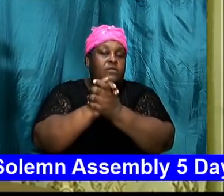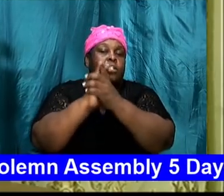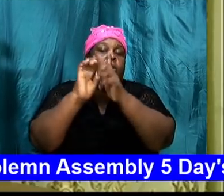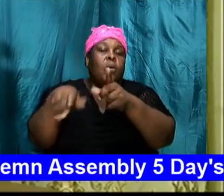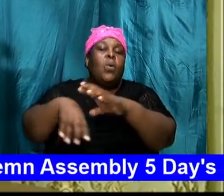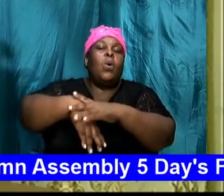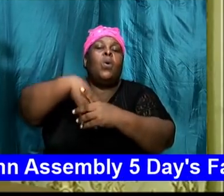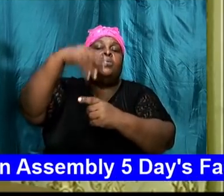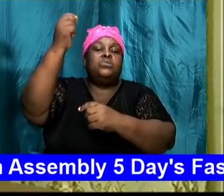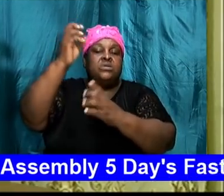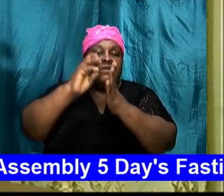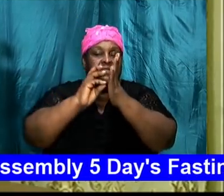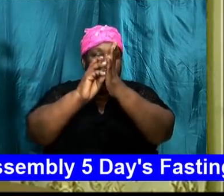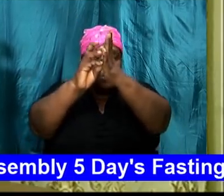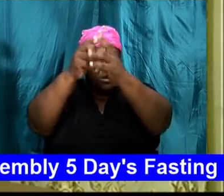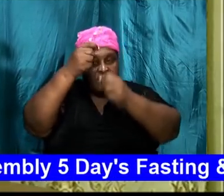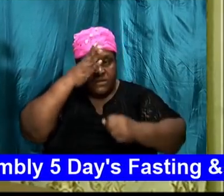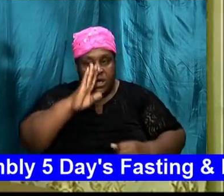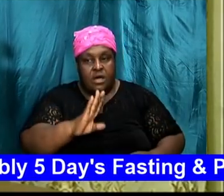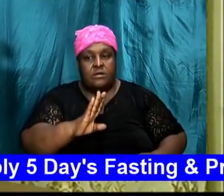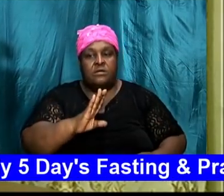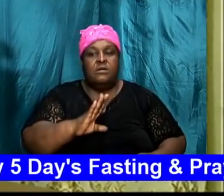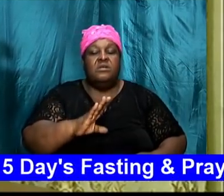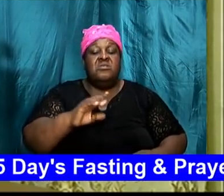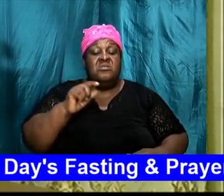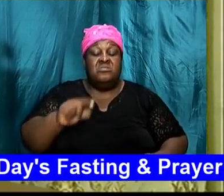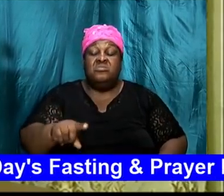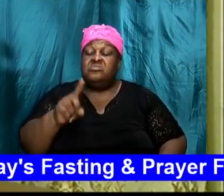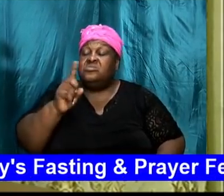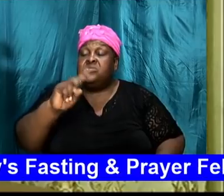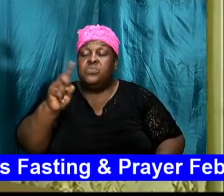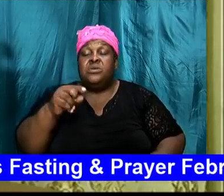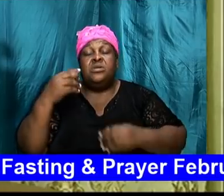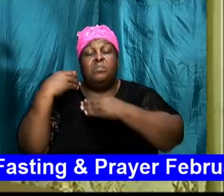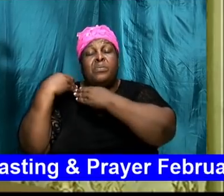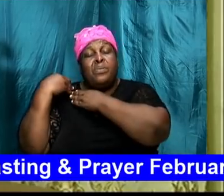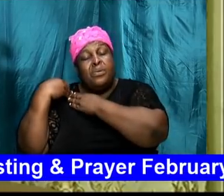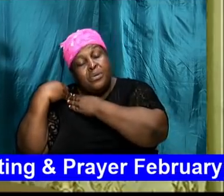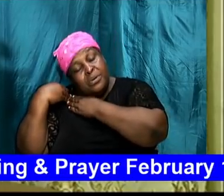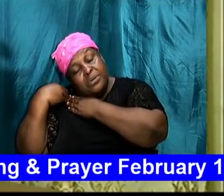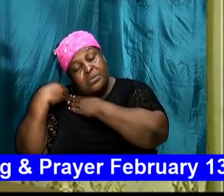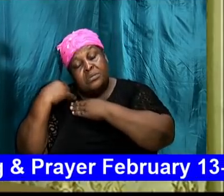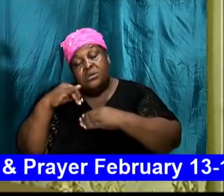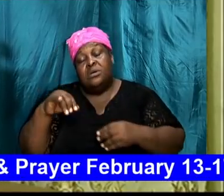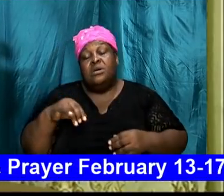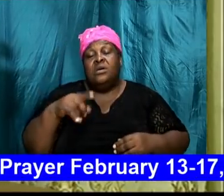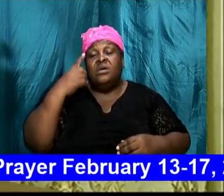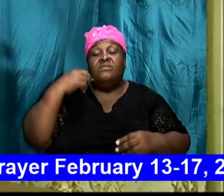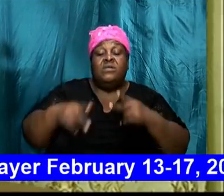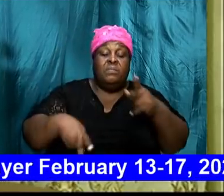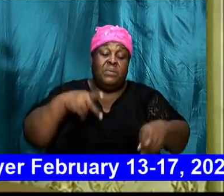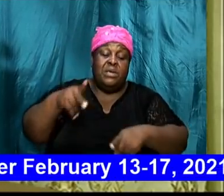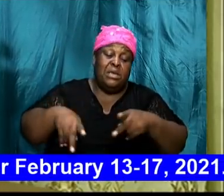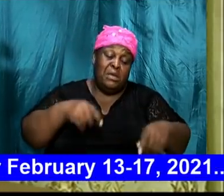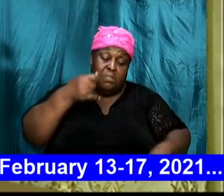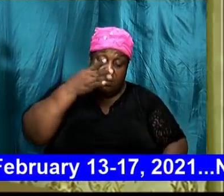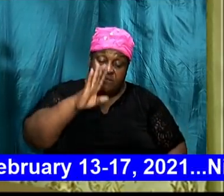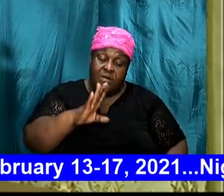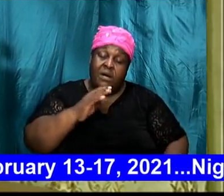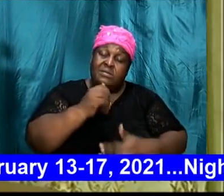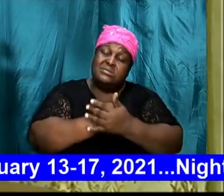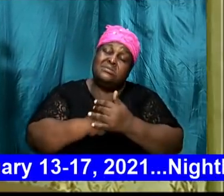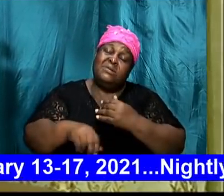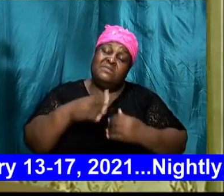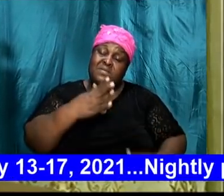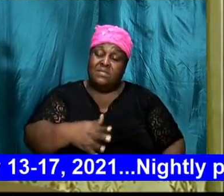and like I said this is where the burden is the burden is for the people of God some of the things